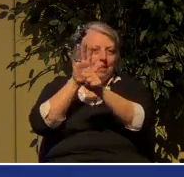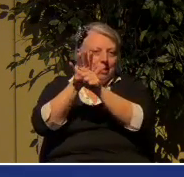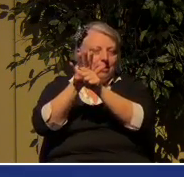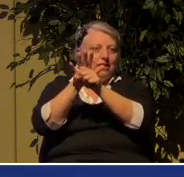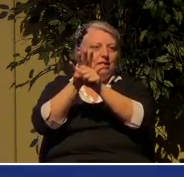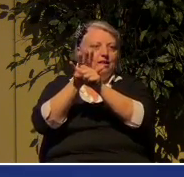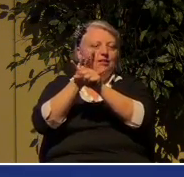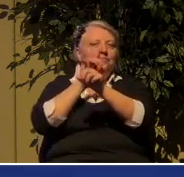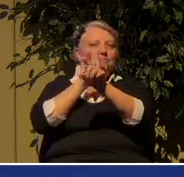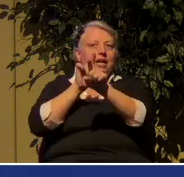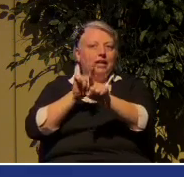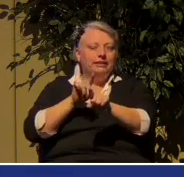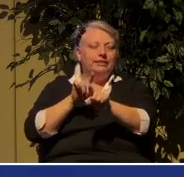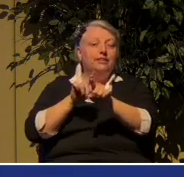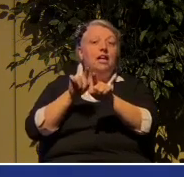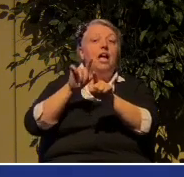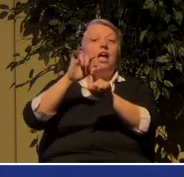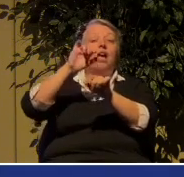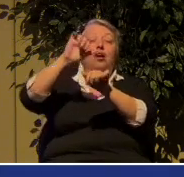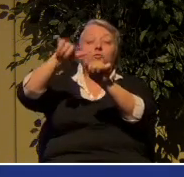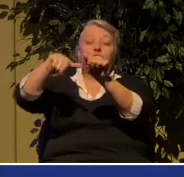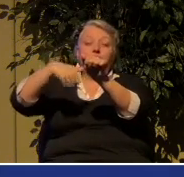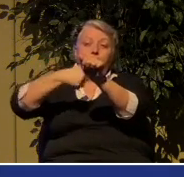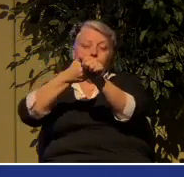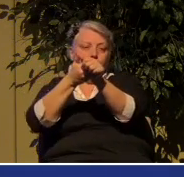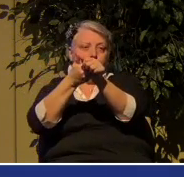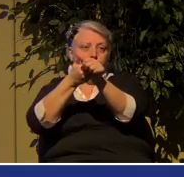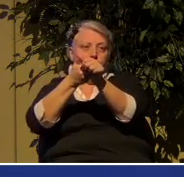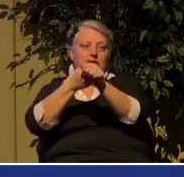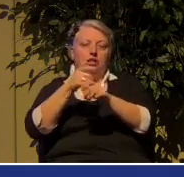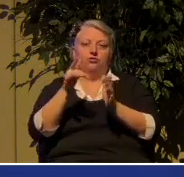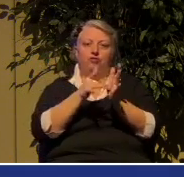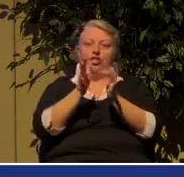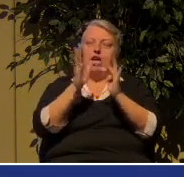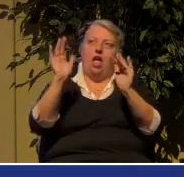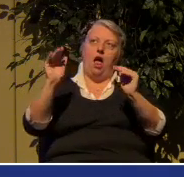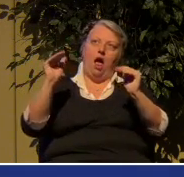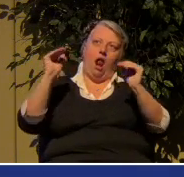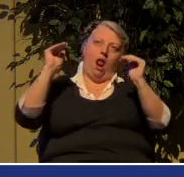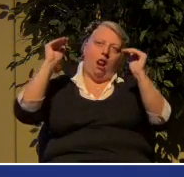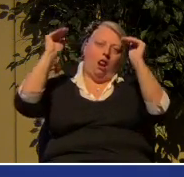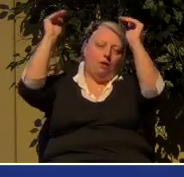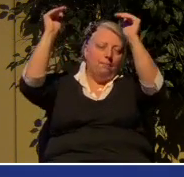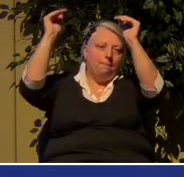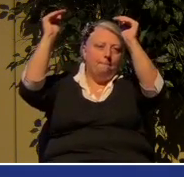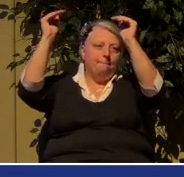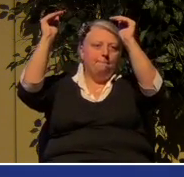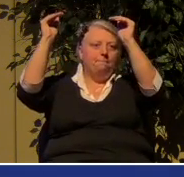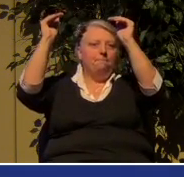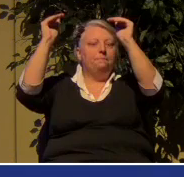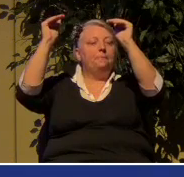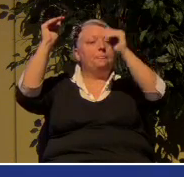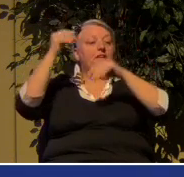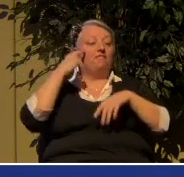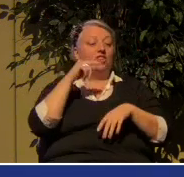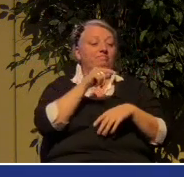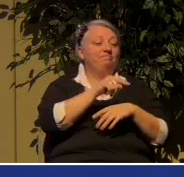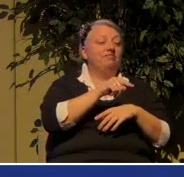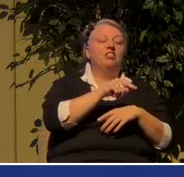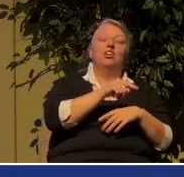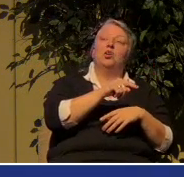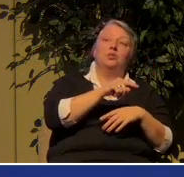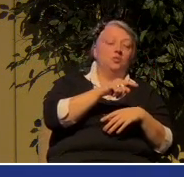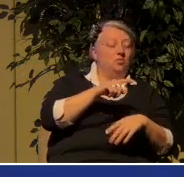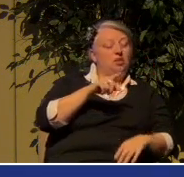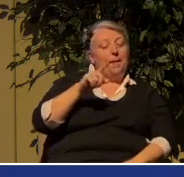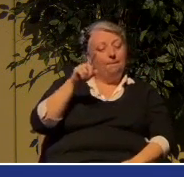so doing, he raises the bar so high that only through faith in Jesus can we even remotely begin to be righteous